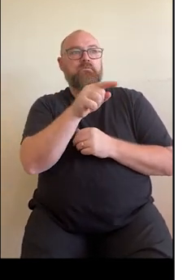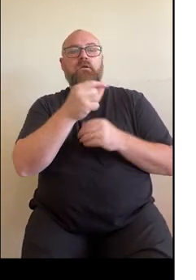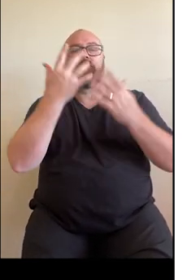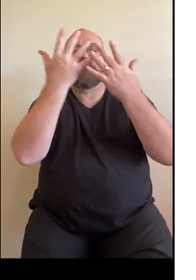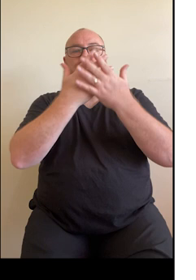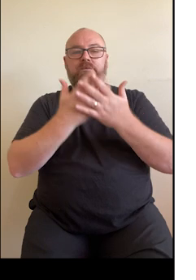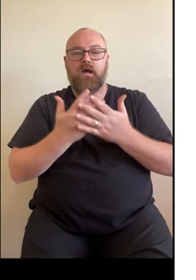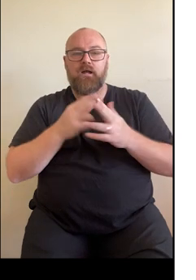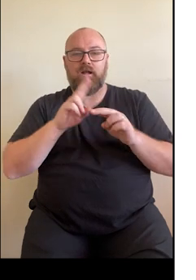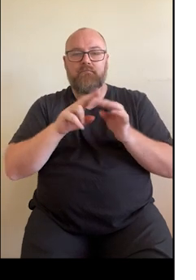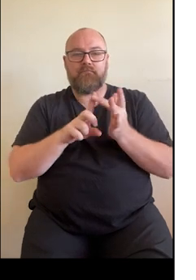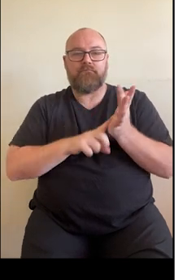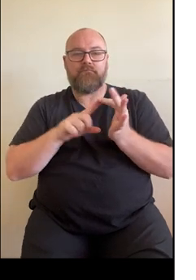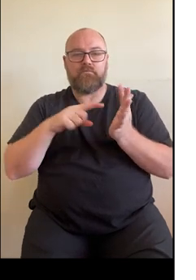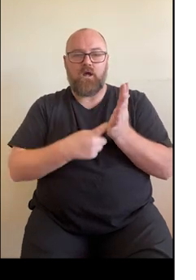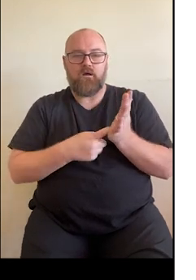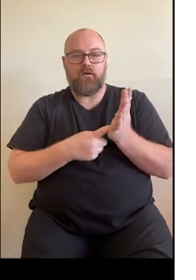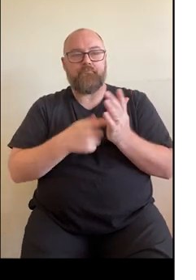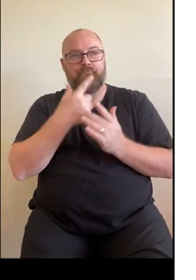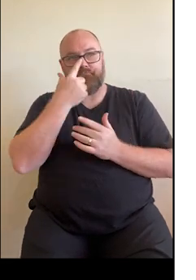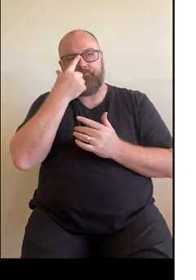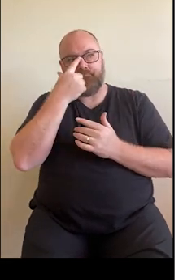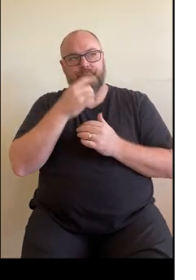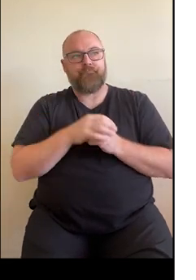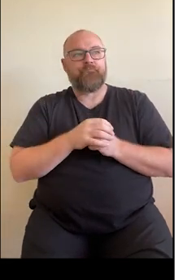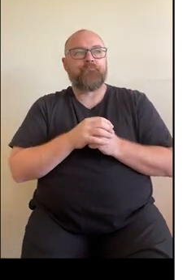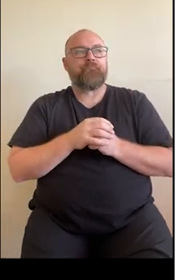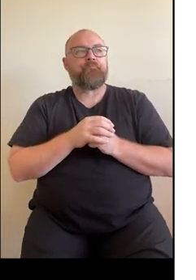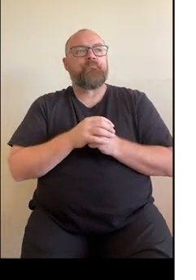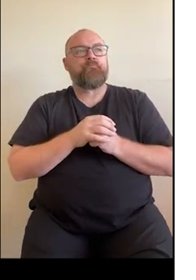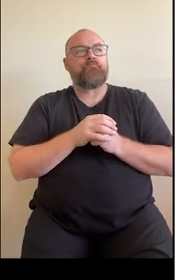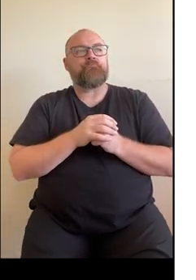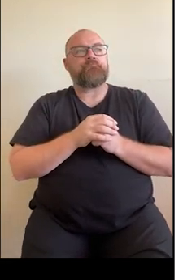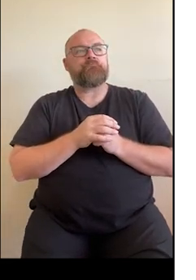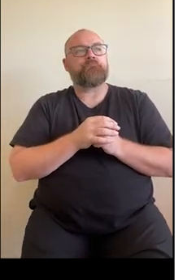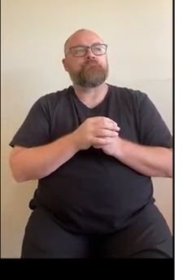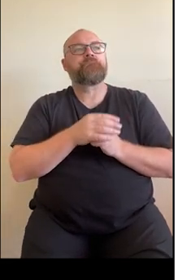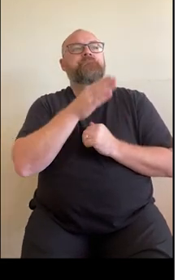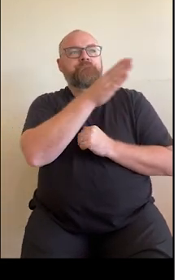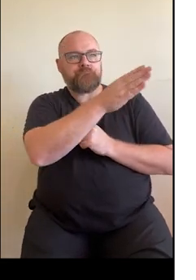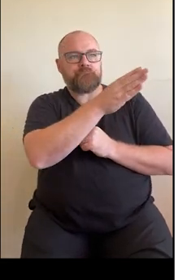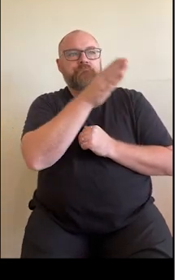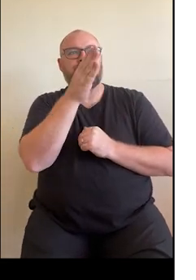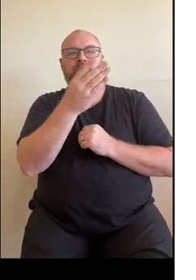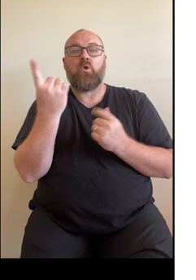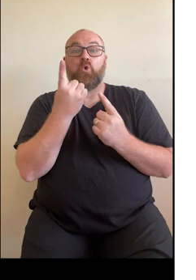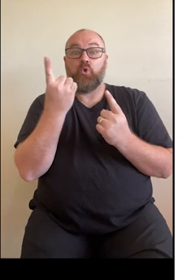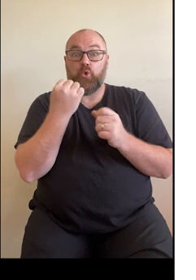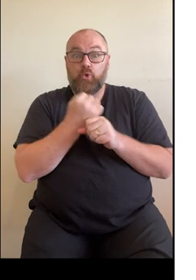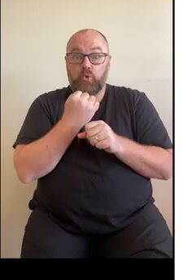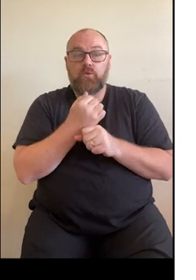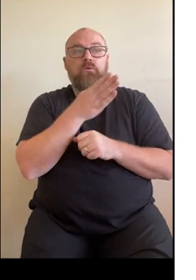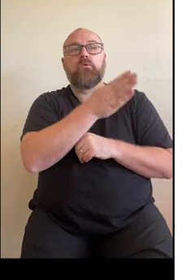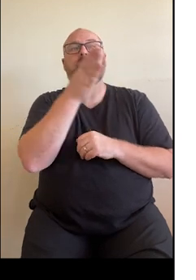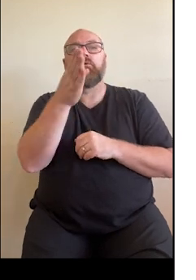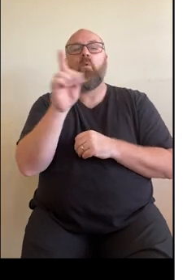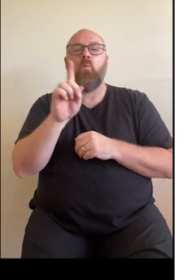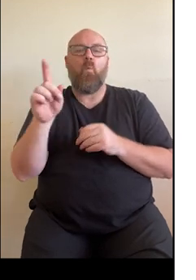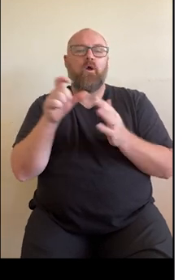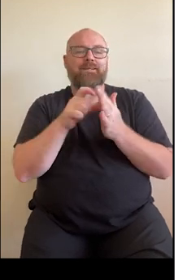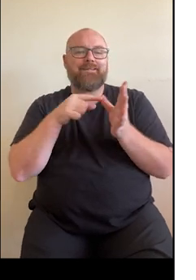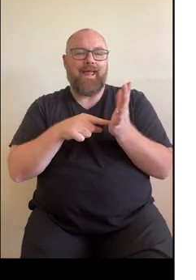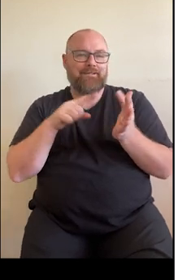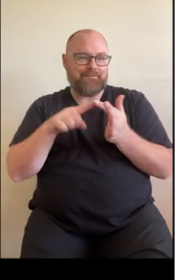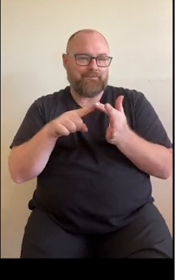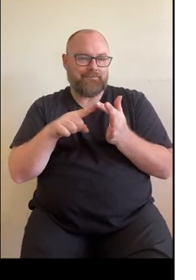your documents by document type, by author and also by the date range.